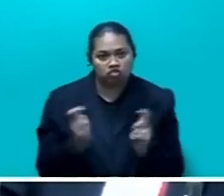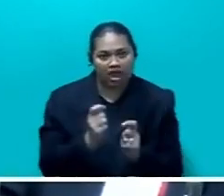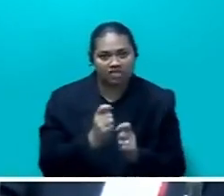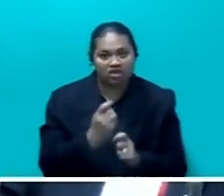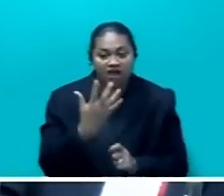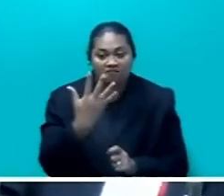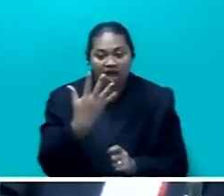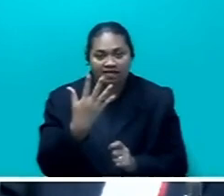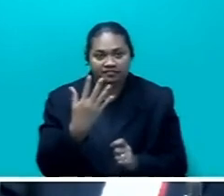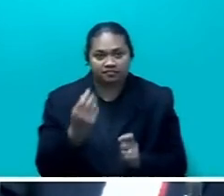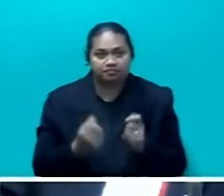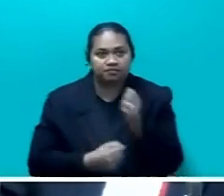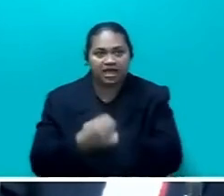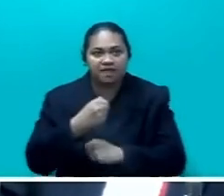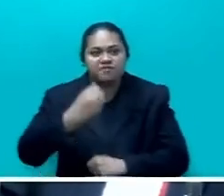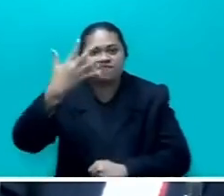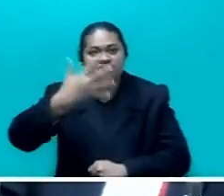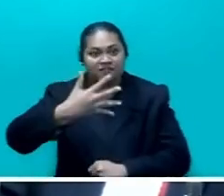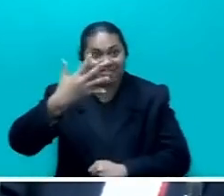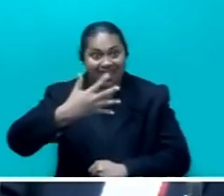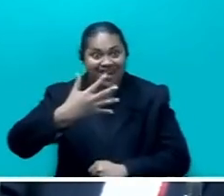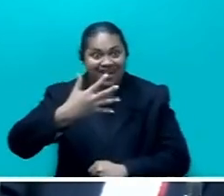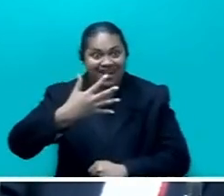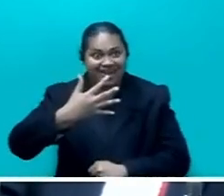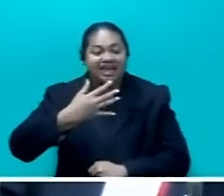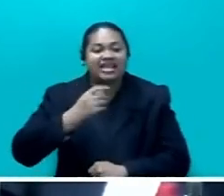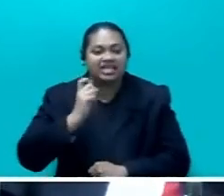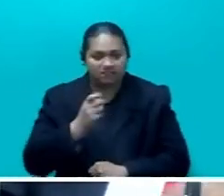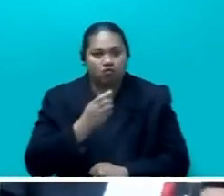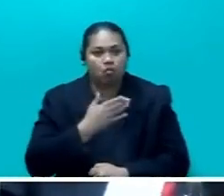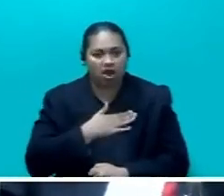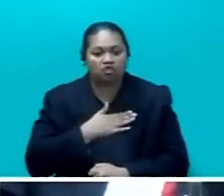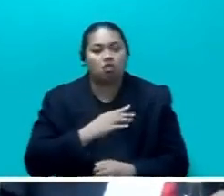to qualify to become a Fijian.